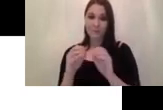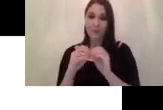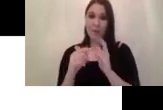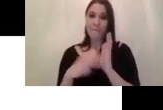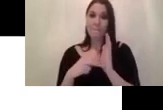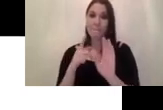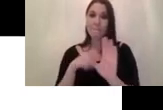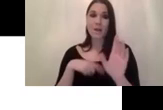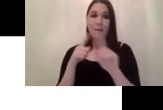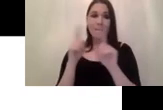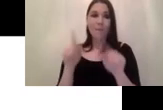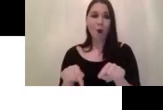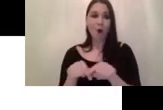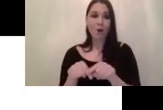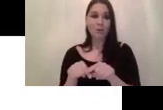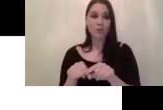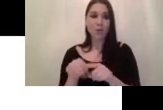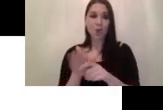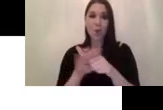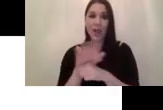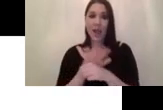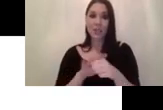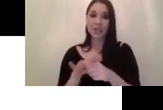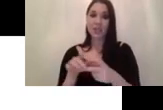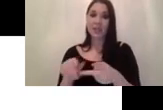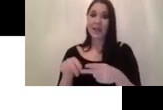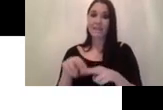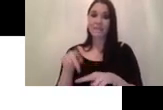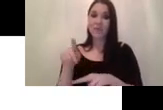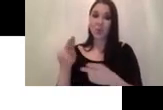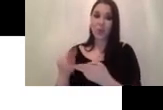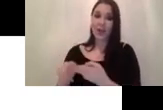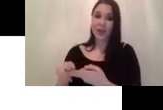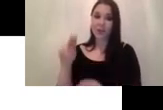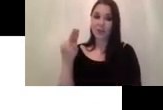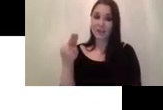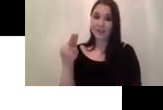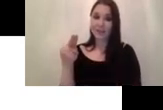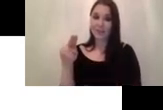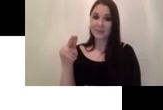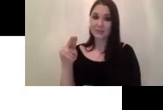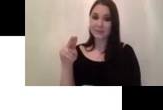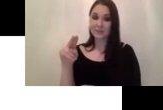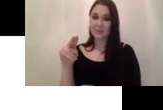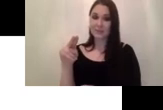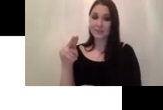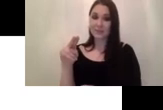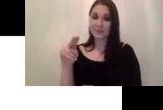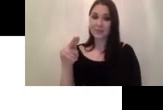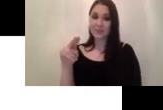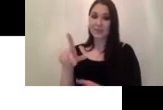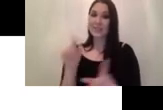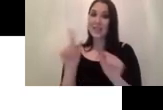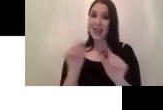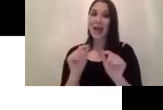if you increase the intersection of unions threshold you will have uh selected a better